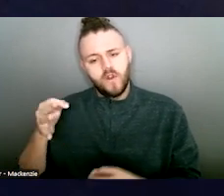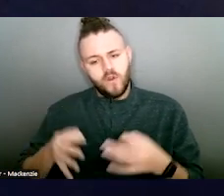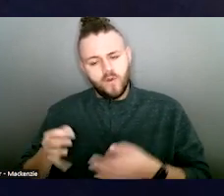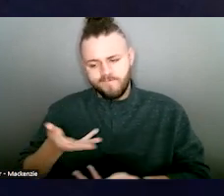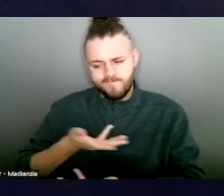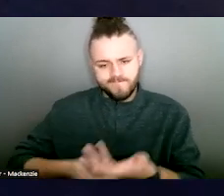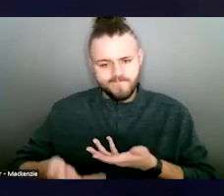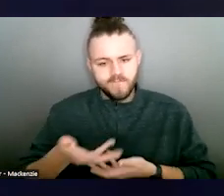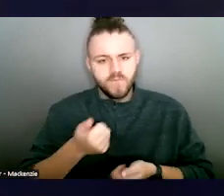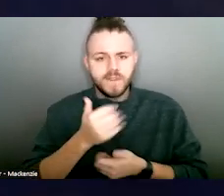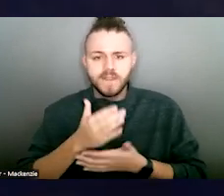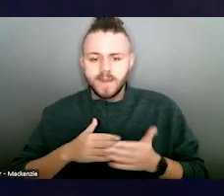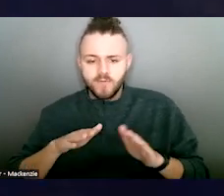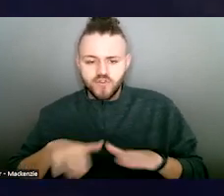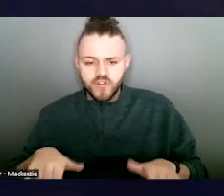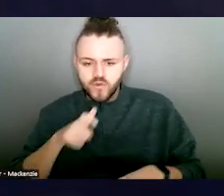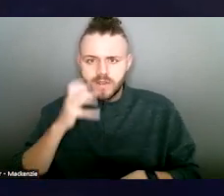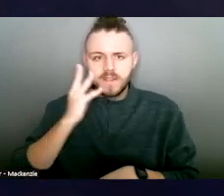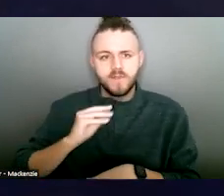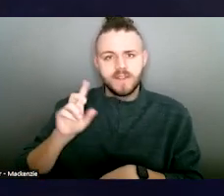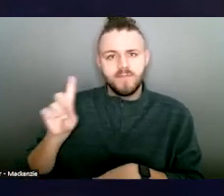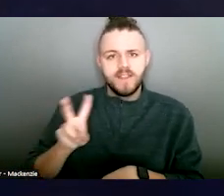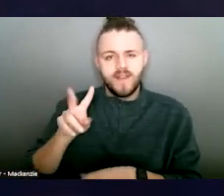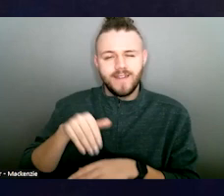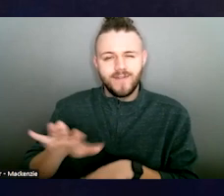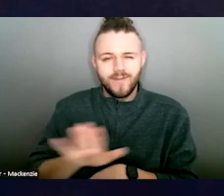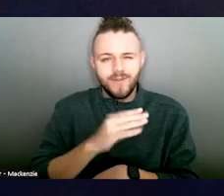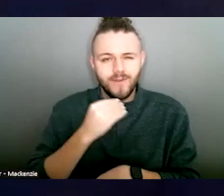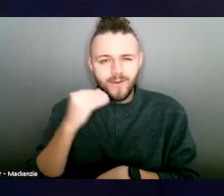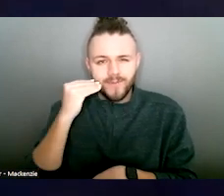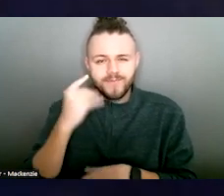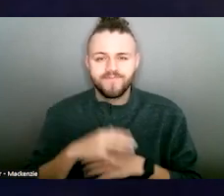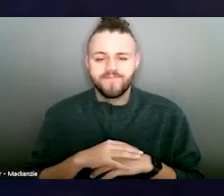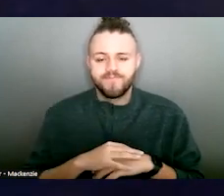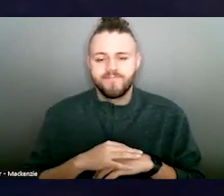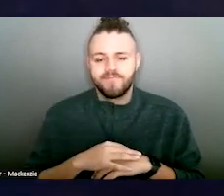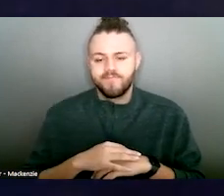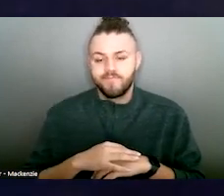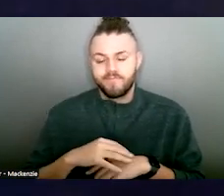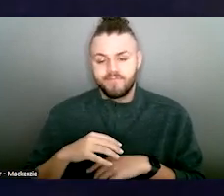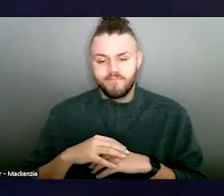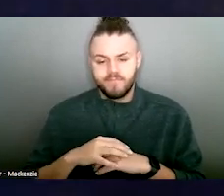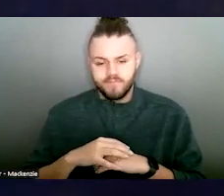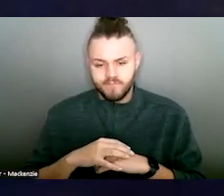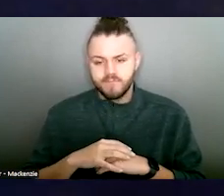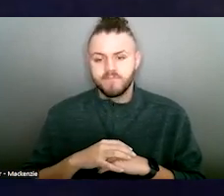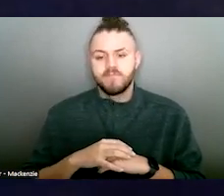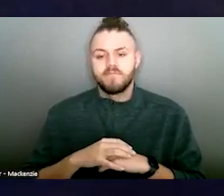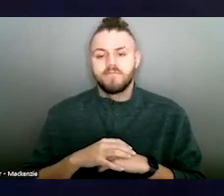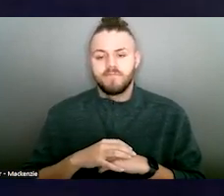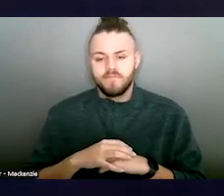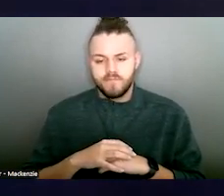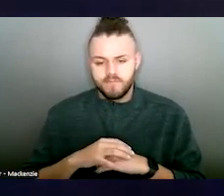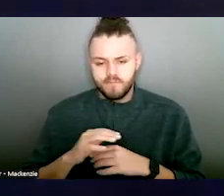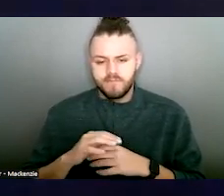families who are experiencing domestic violence at home. As a domestic relation court magistrate, I